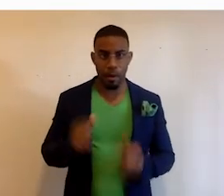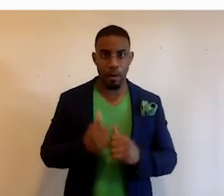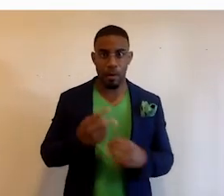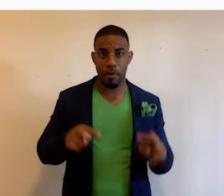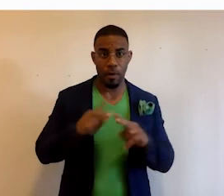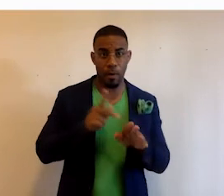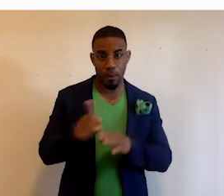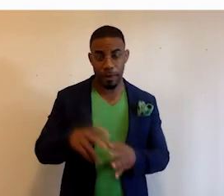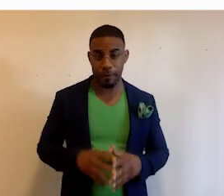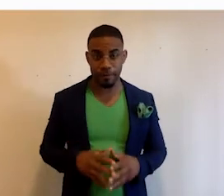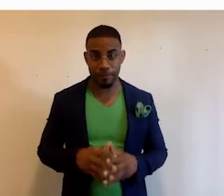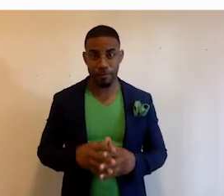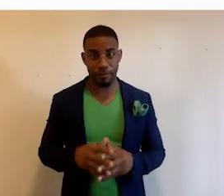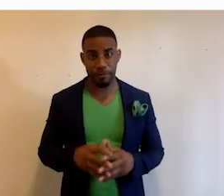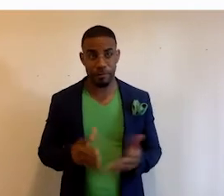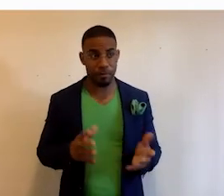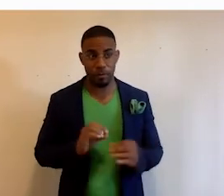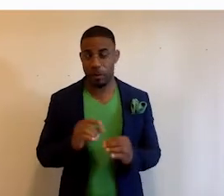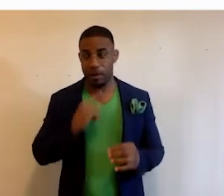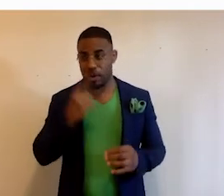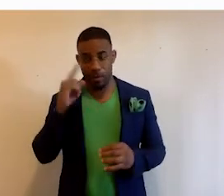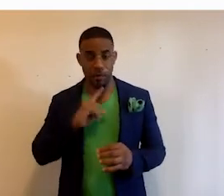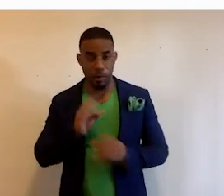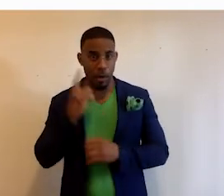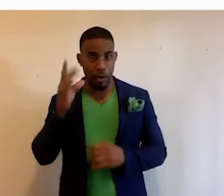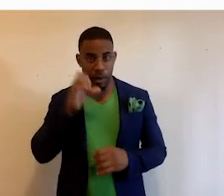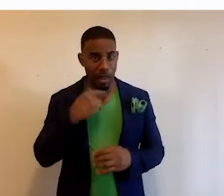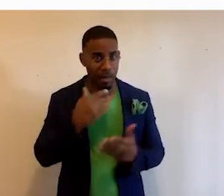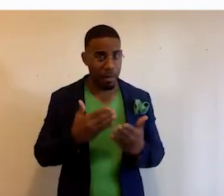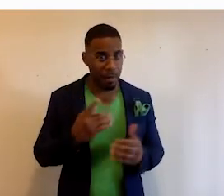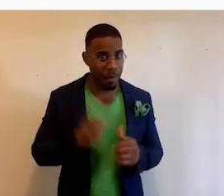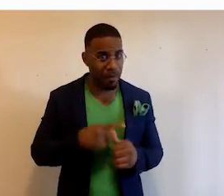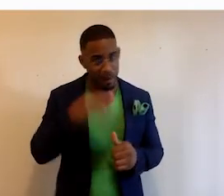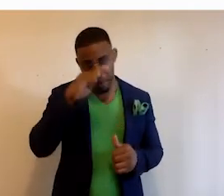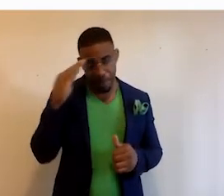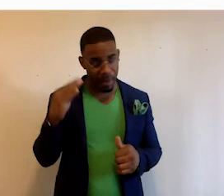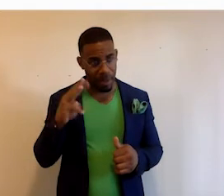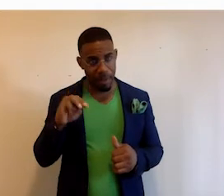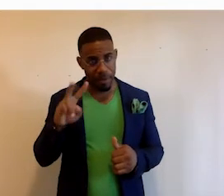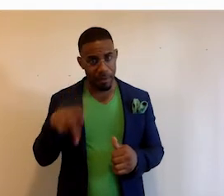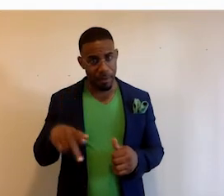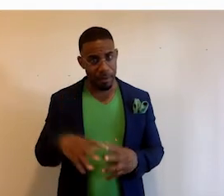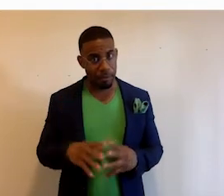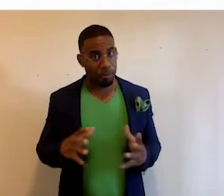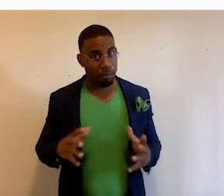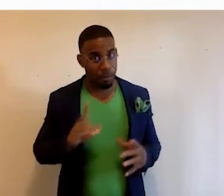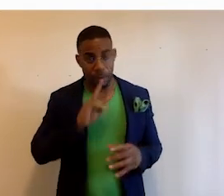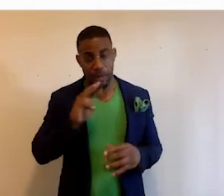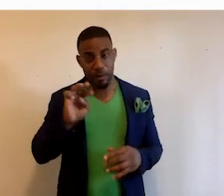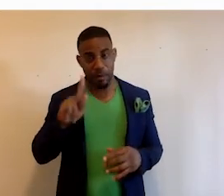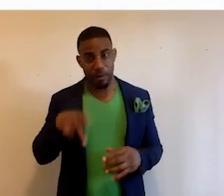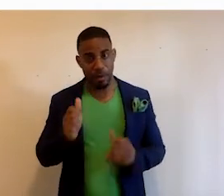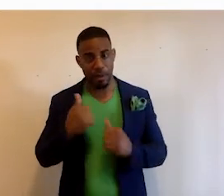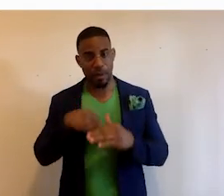valued professional. There's no way to tell for sure, but I've always guessed I was probably the first Black MVP. Being an MVP